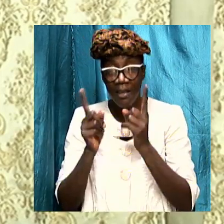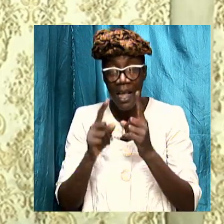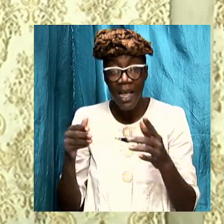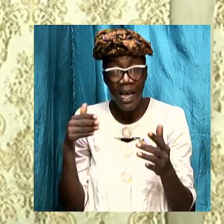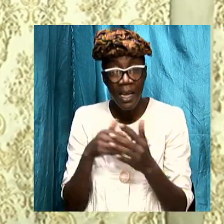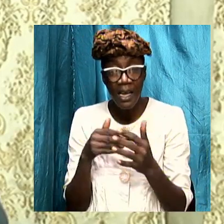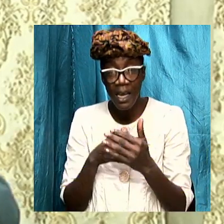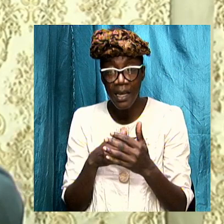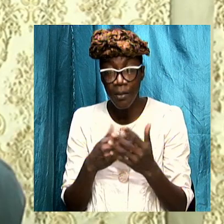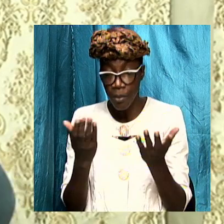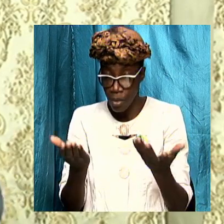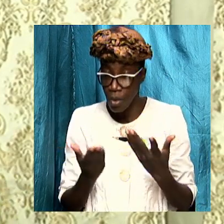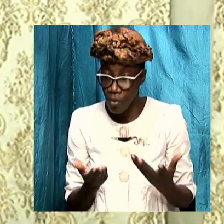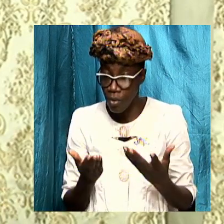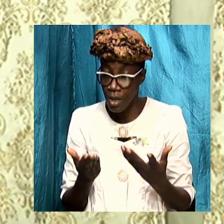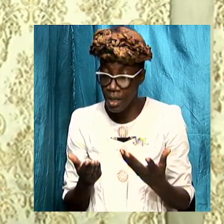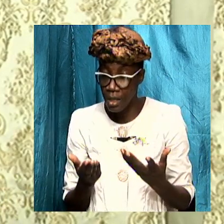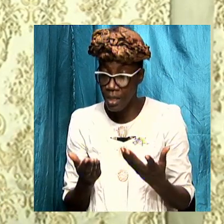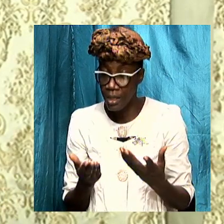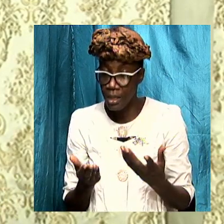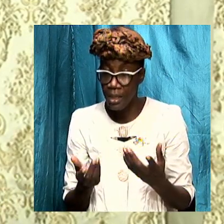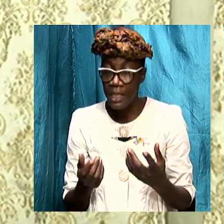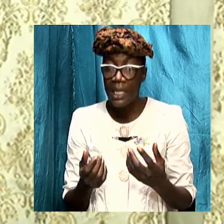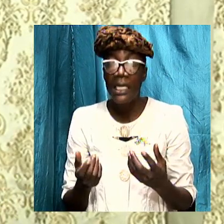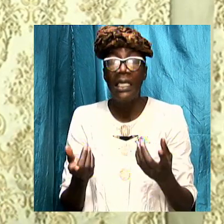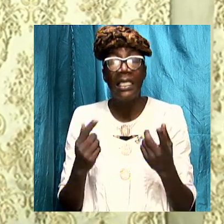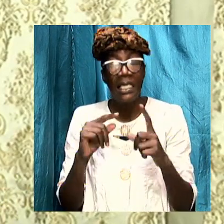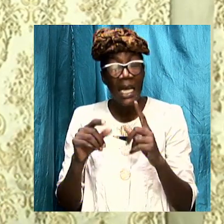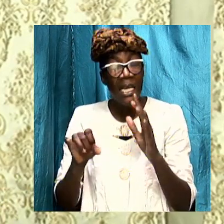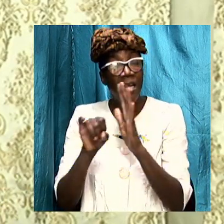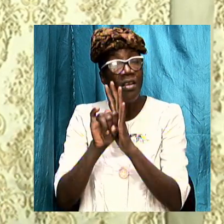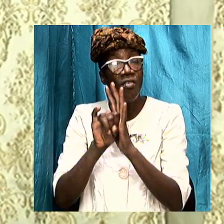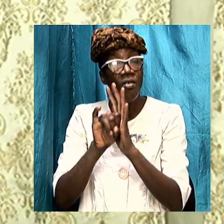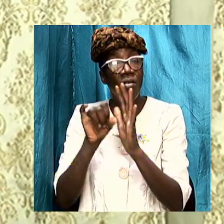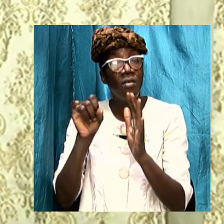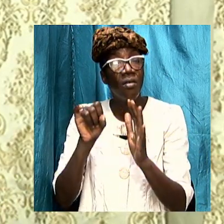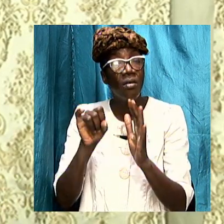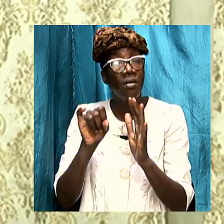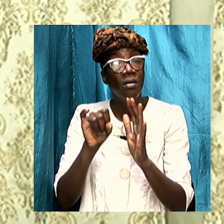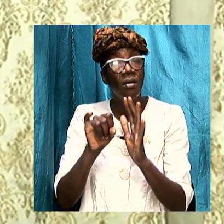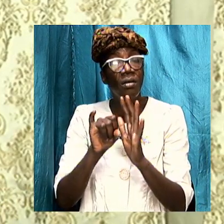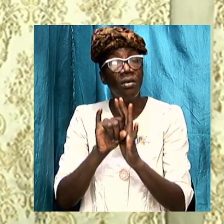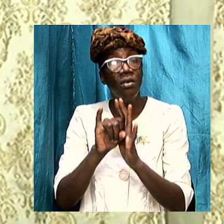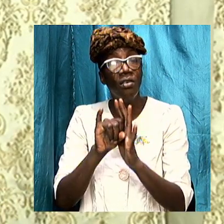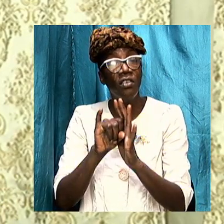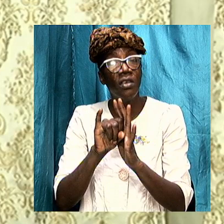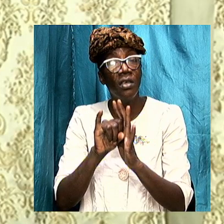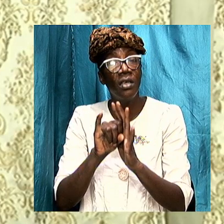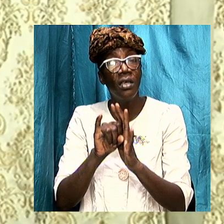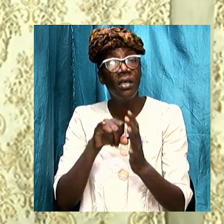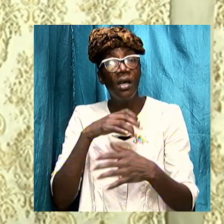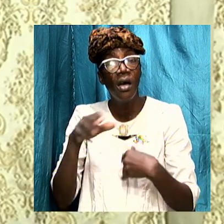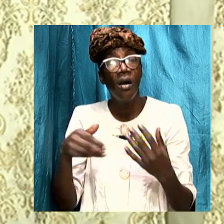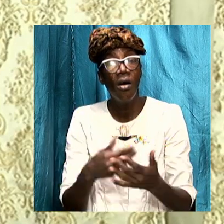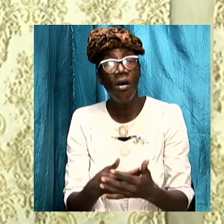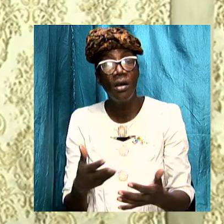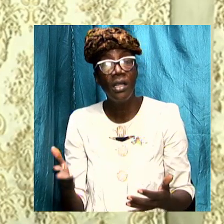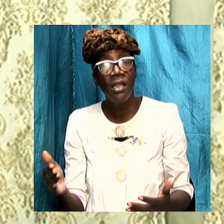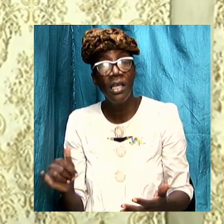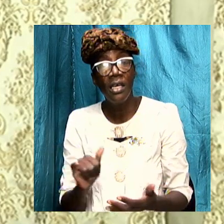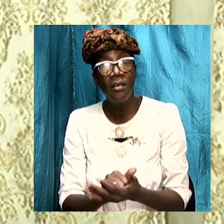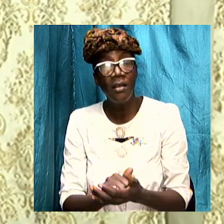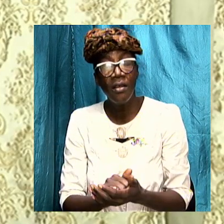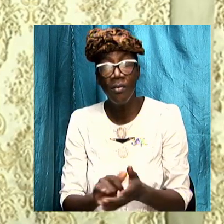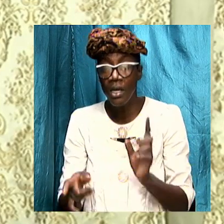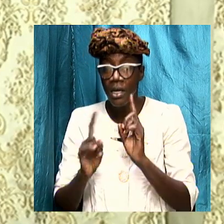which I wanted to make in the introduction while all the things that we